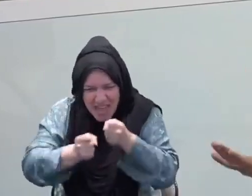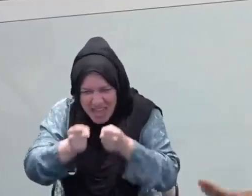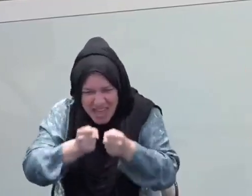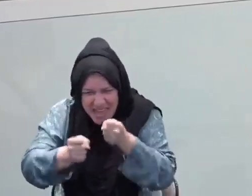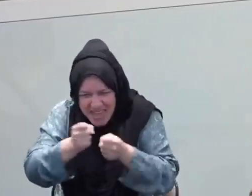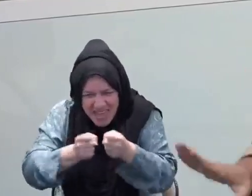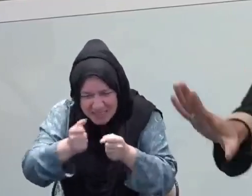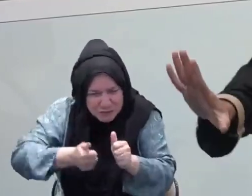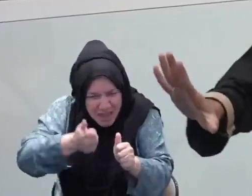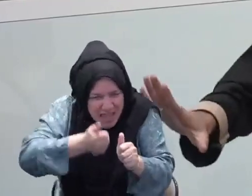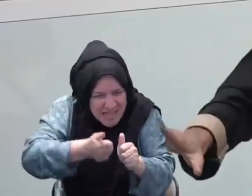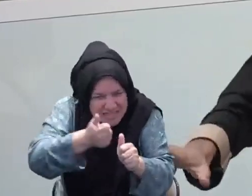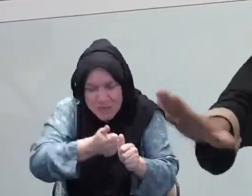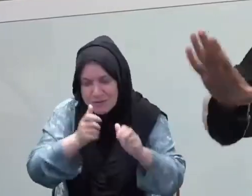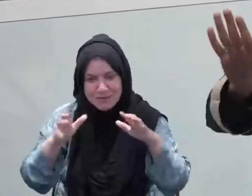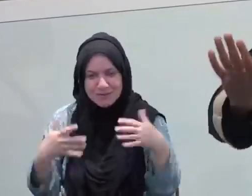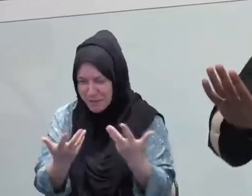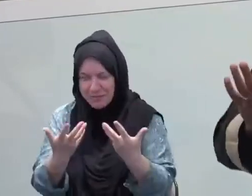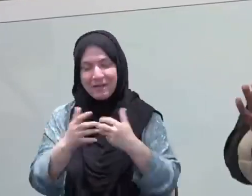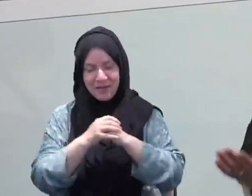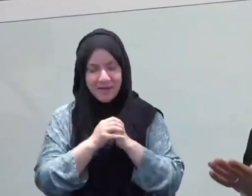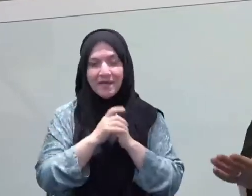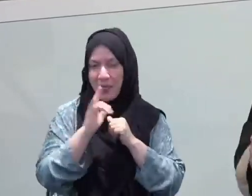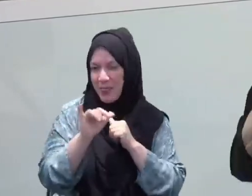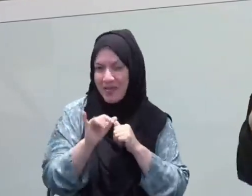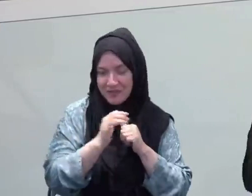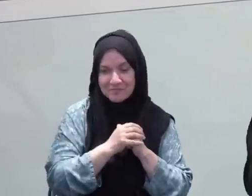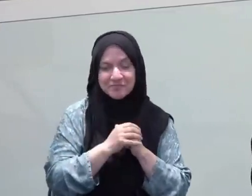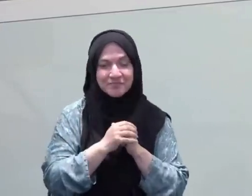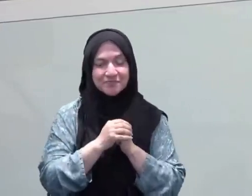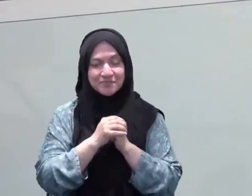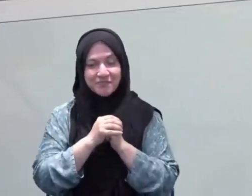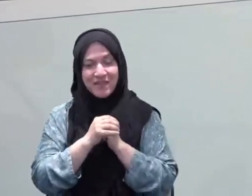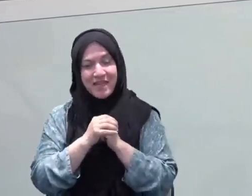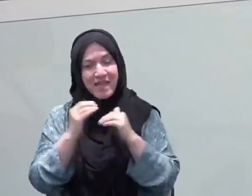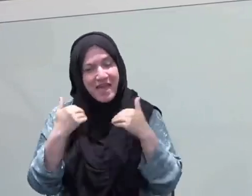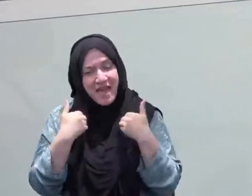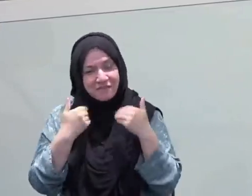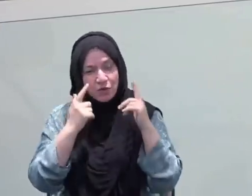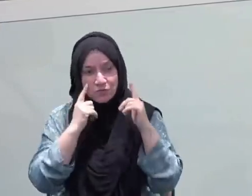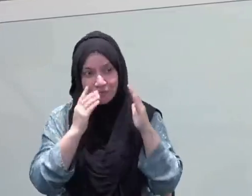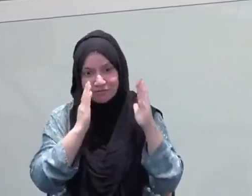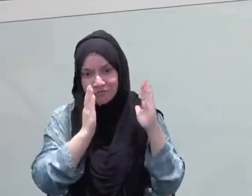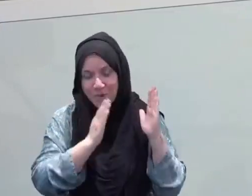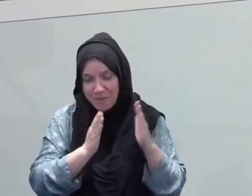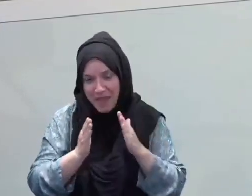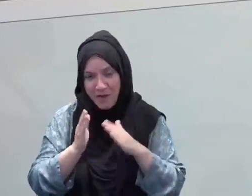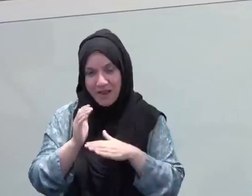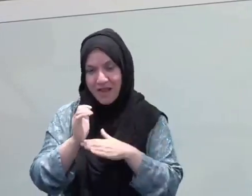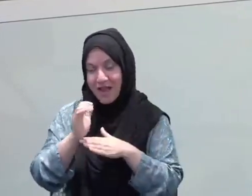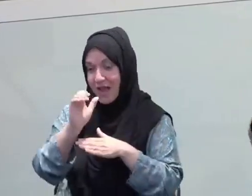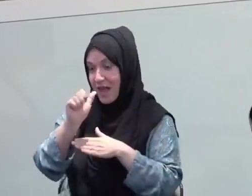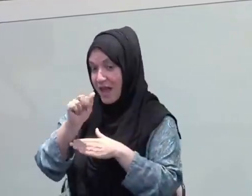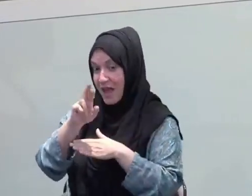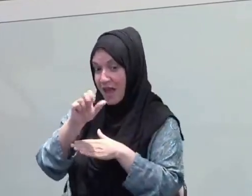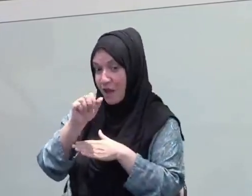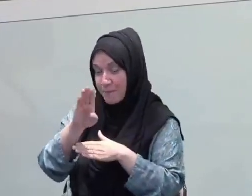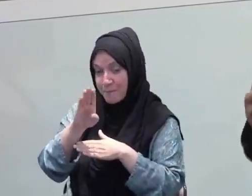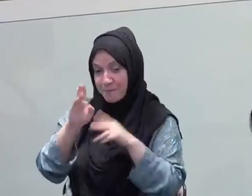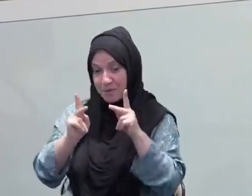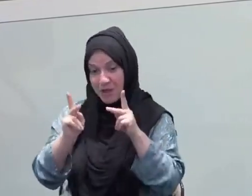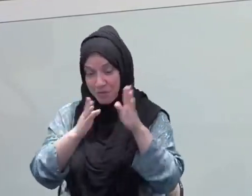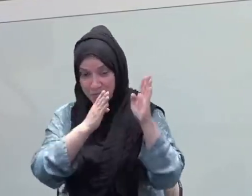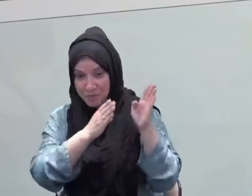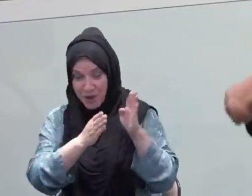jogging laps to walking and keeping them on a schedule before the race starts. And what would end up happening is that you had